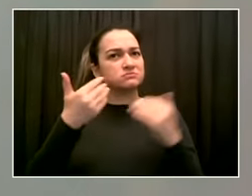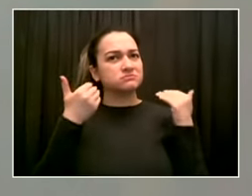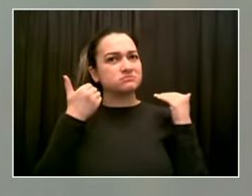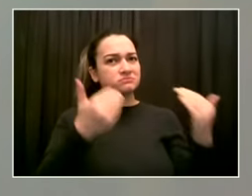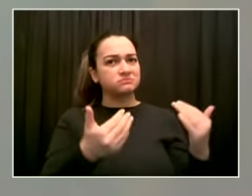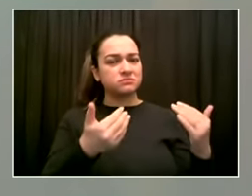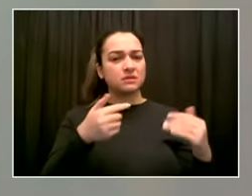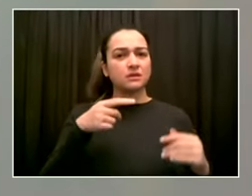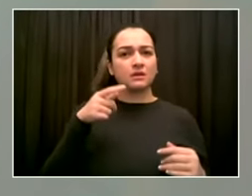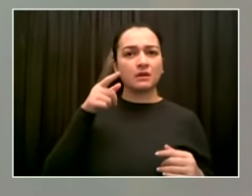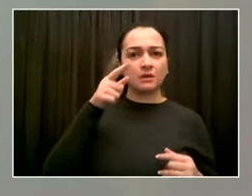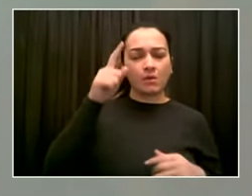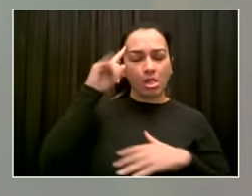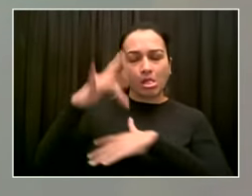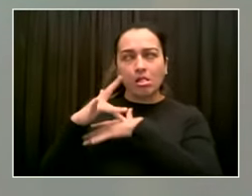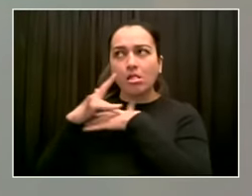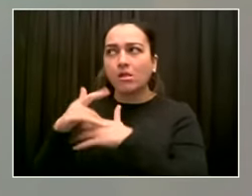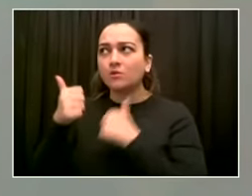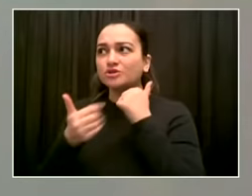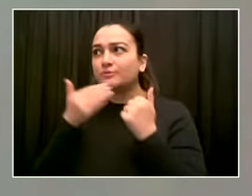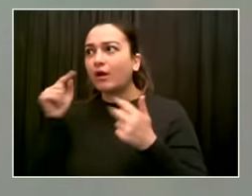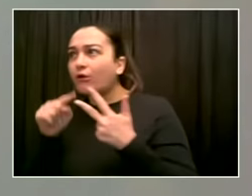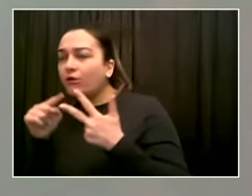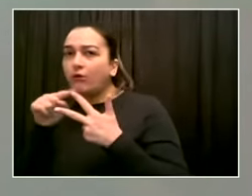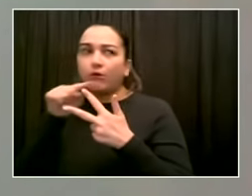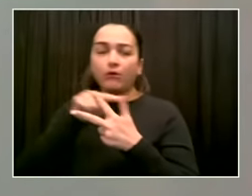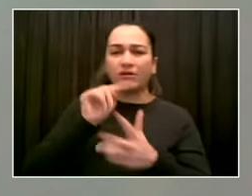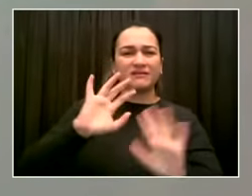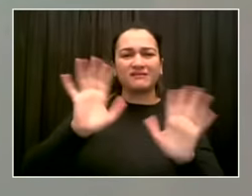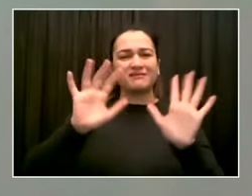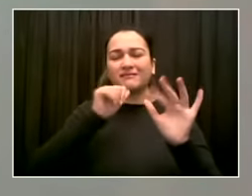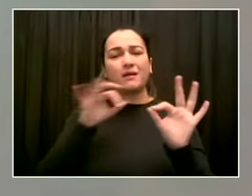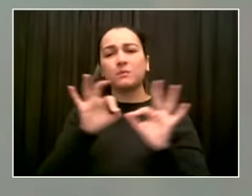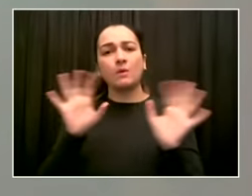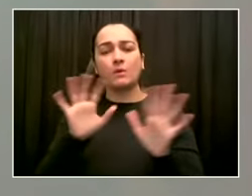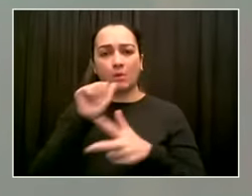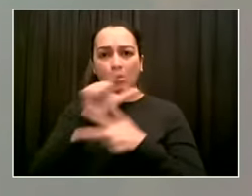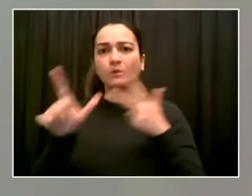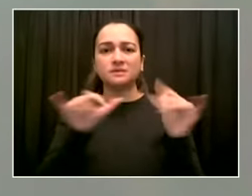vaccines that are authorized by the FDA have the exact same impact on those.